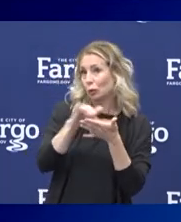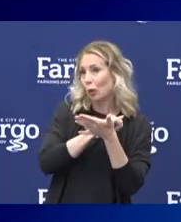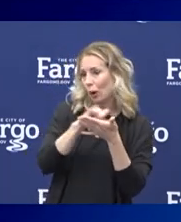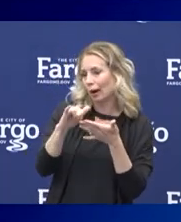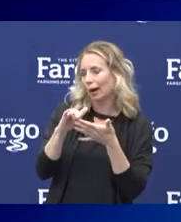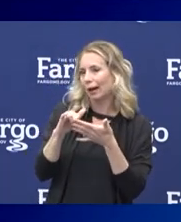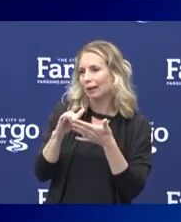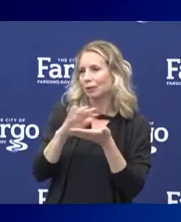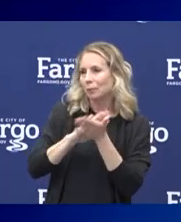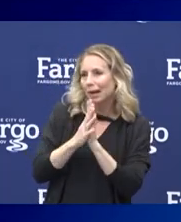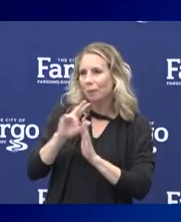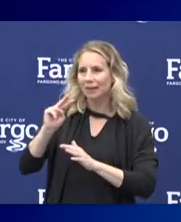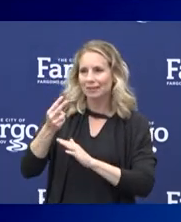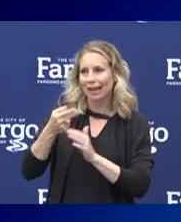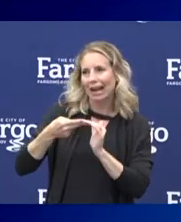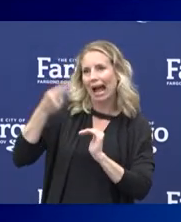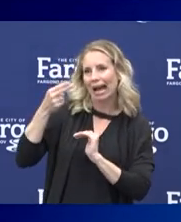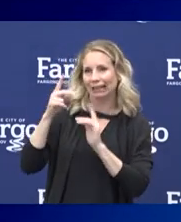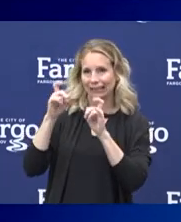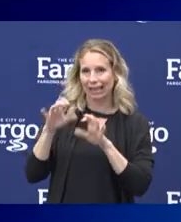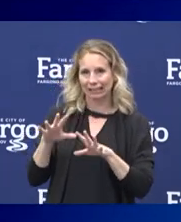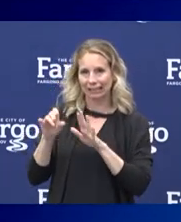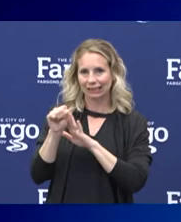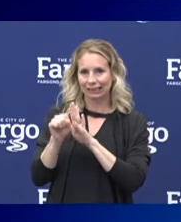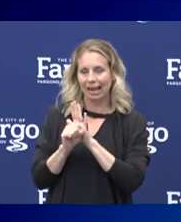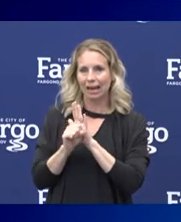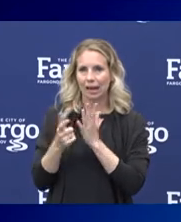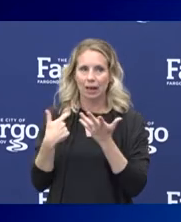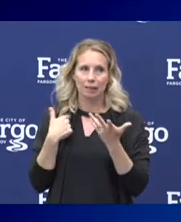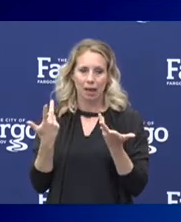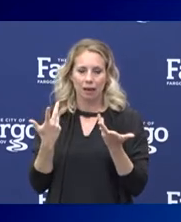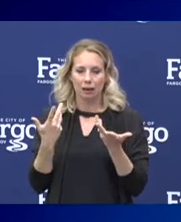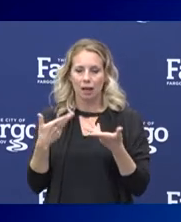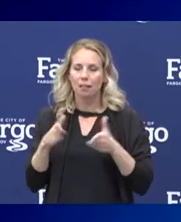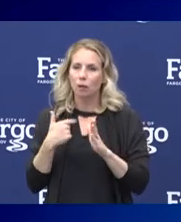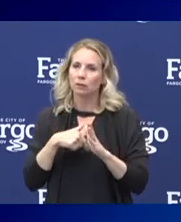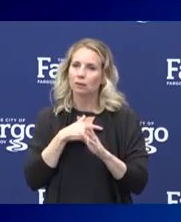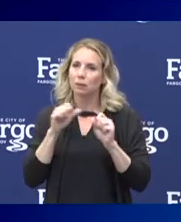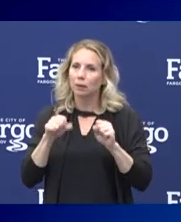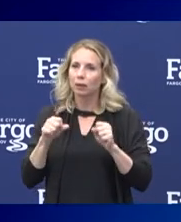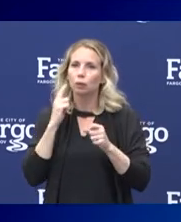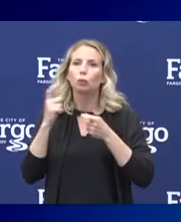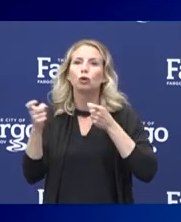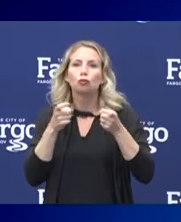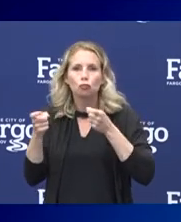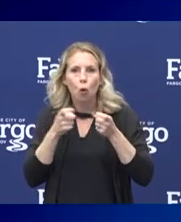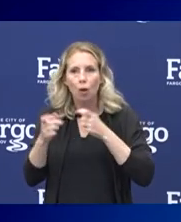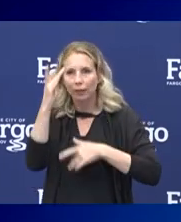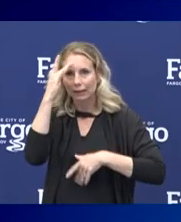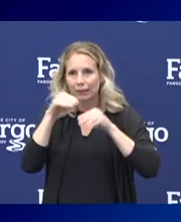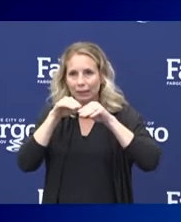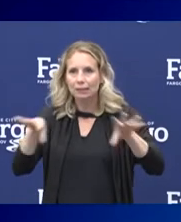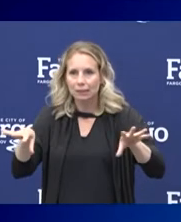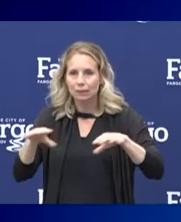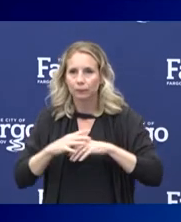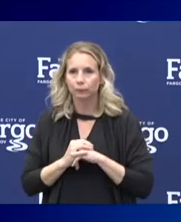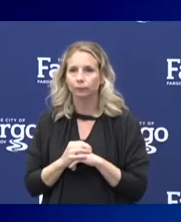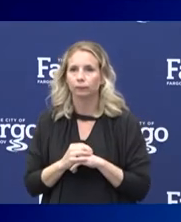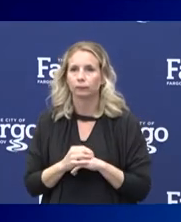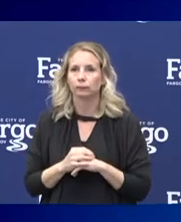the country. And that affords us a lot of abilities to really try and control the pandemic. And if we go to the next slide.